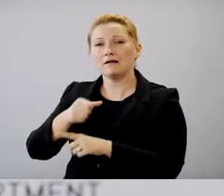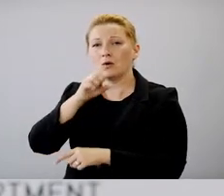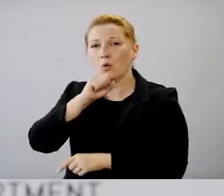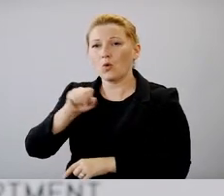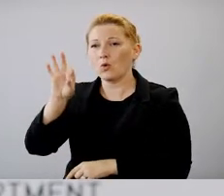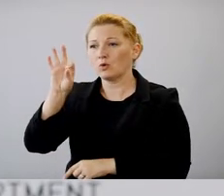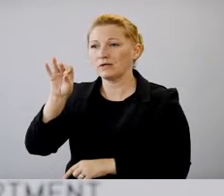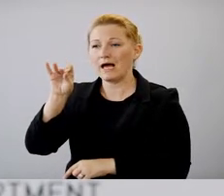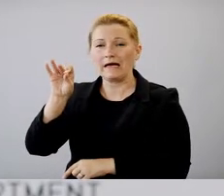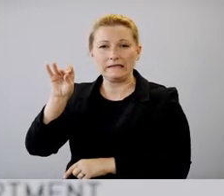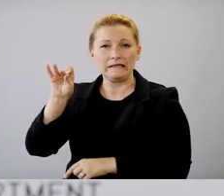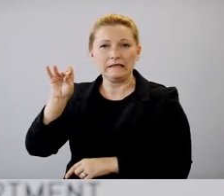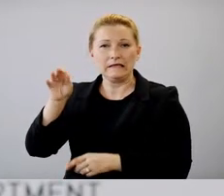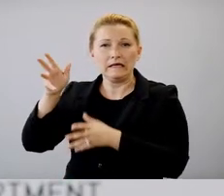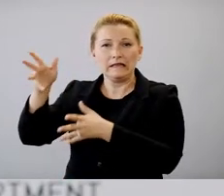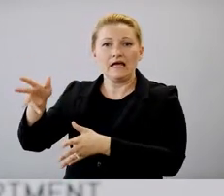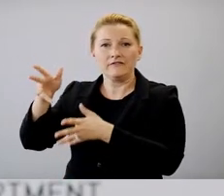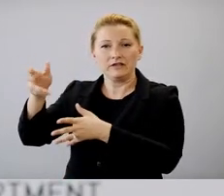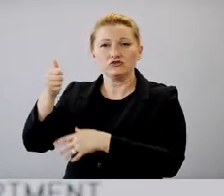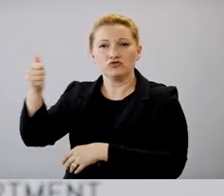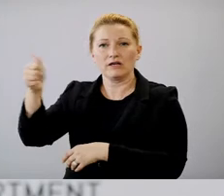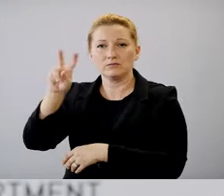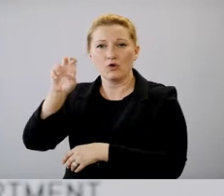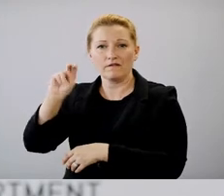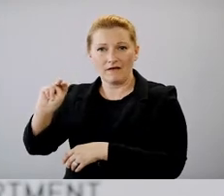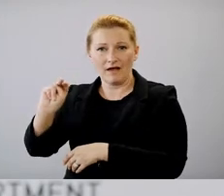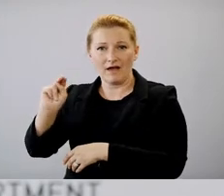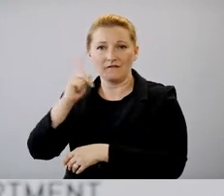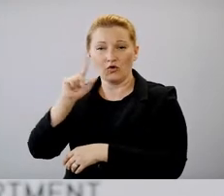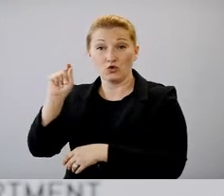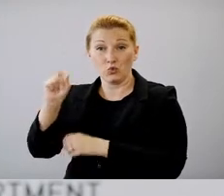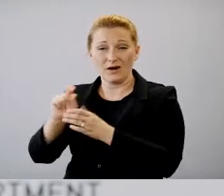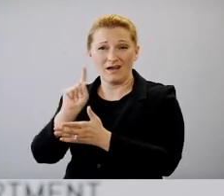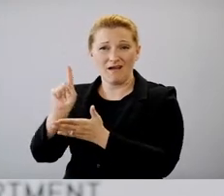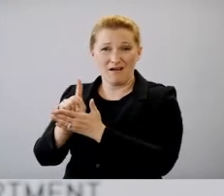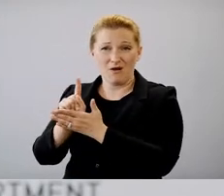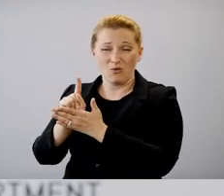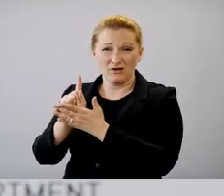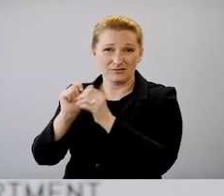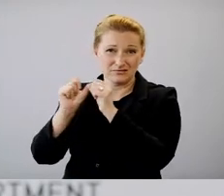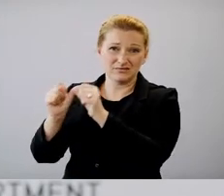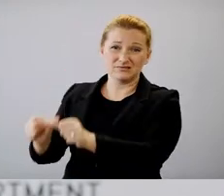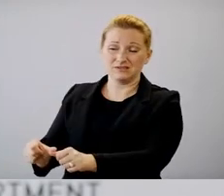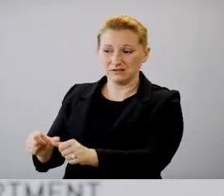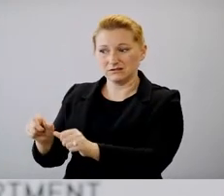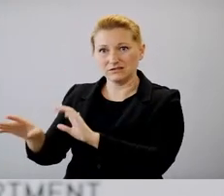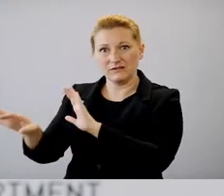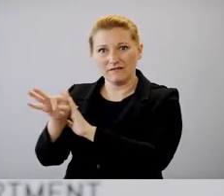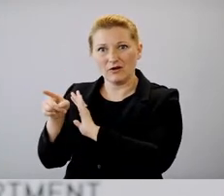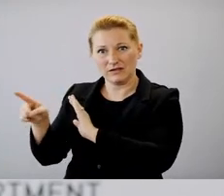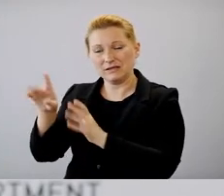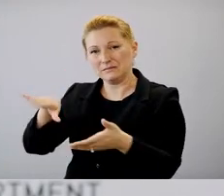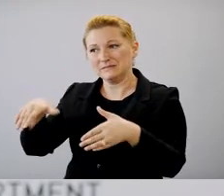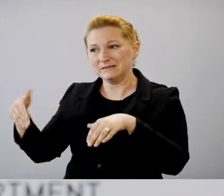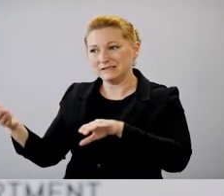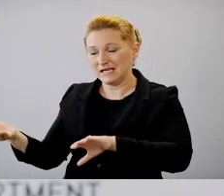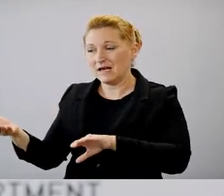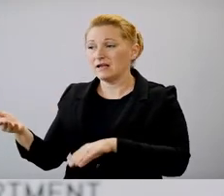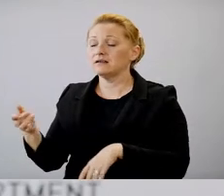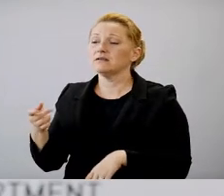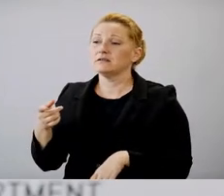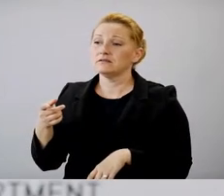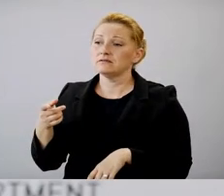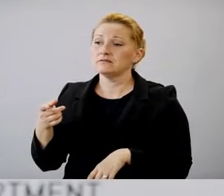van, um, for 20 hours and found dead. Um, they are on AZ care check. It looks like they have a pretty squeaky clean,